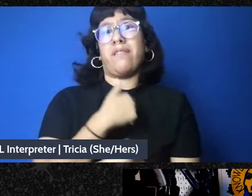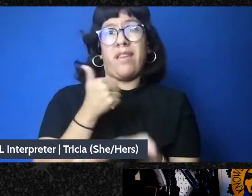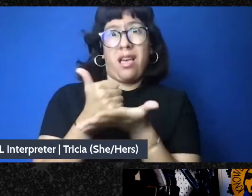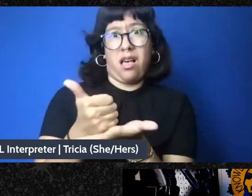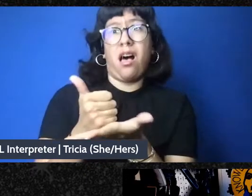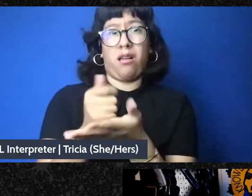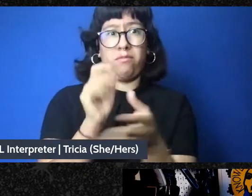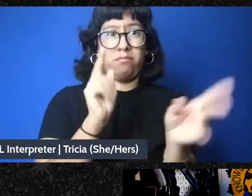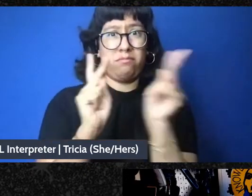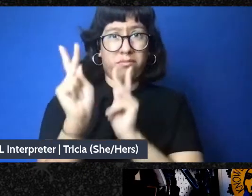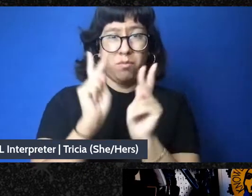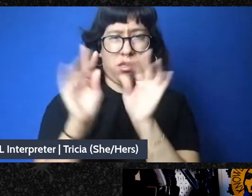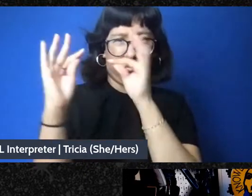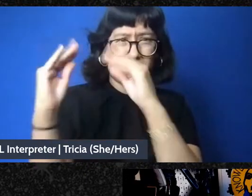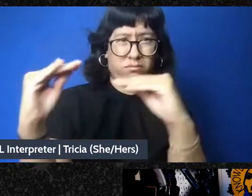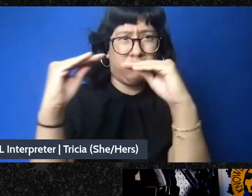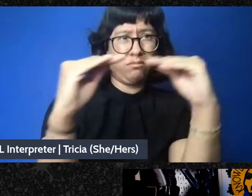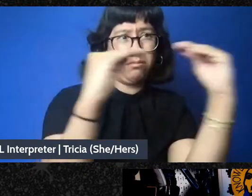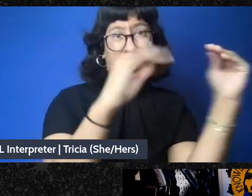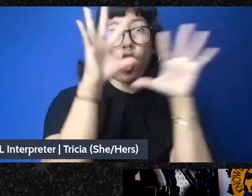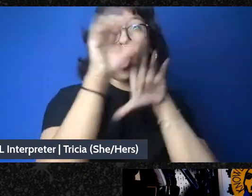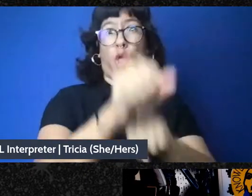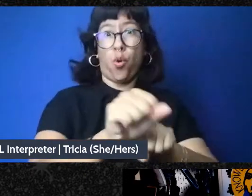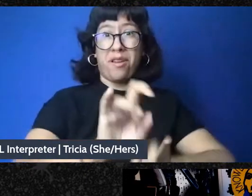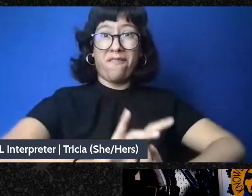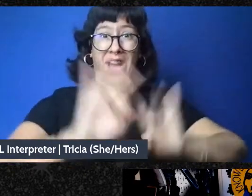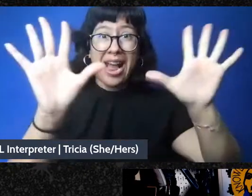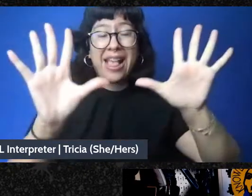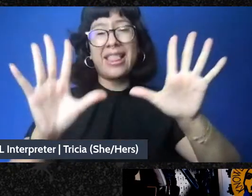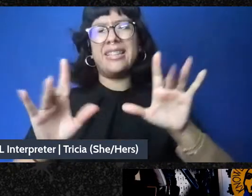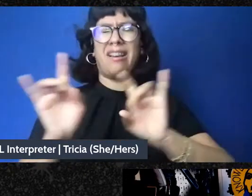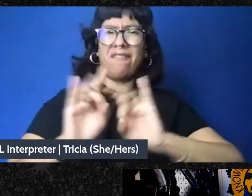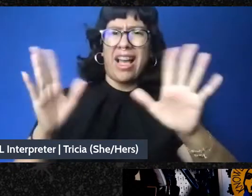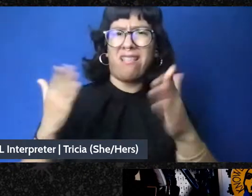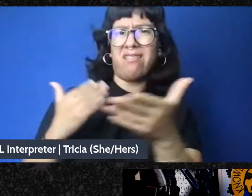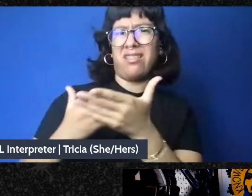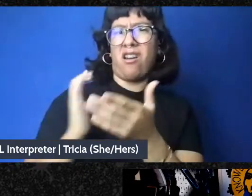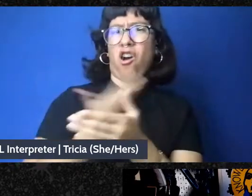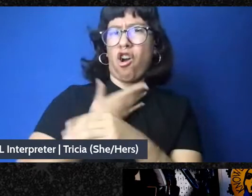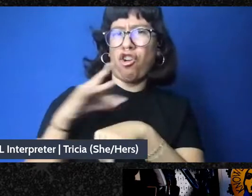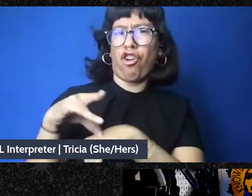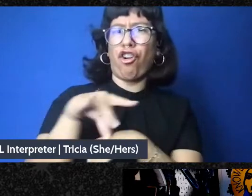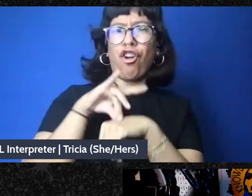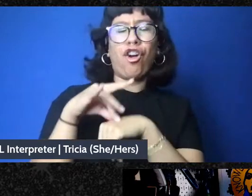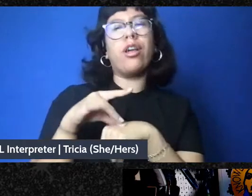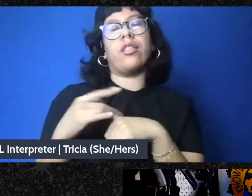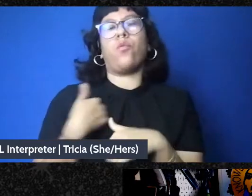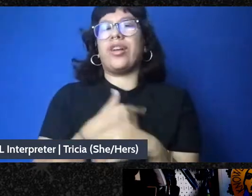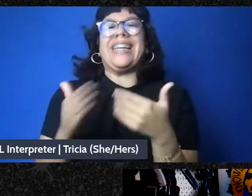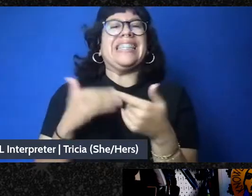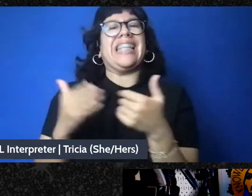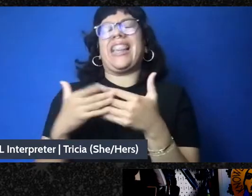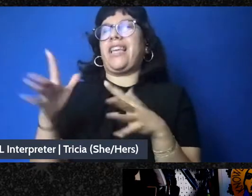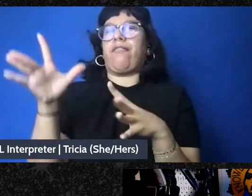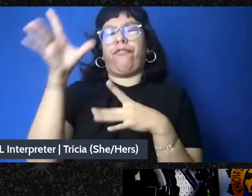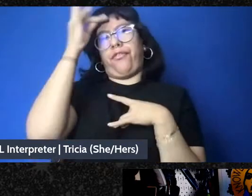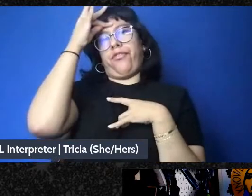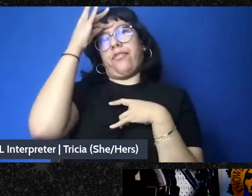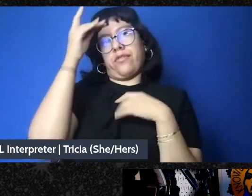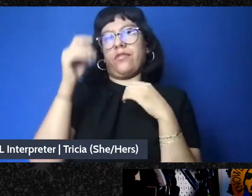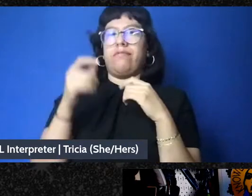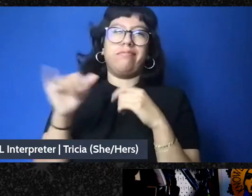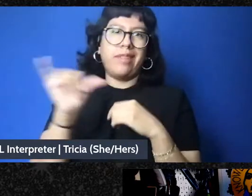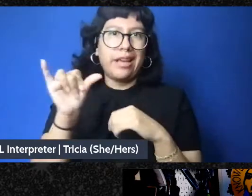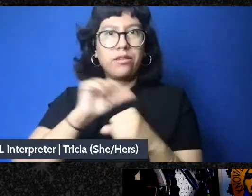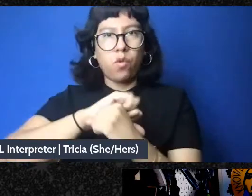violence and violence against the earth has actually made our people more susceptible to viruses such as COVID-19. On the